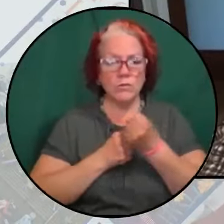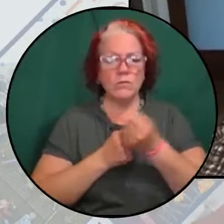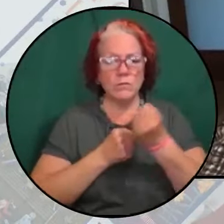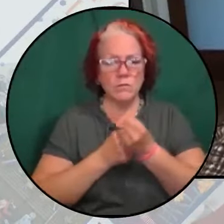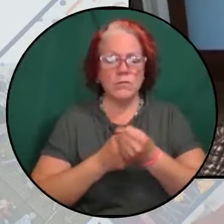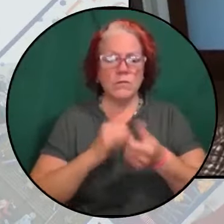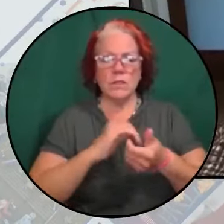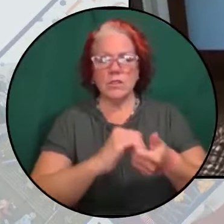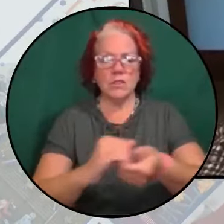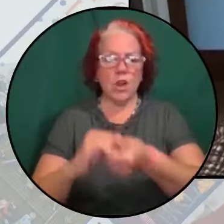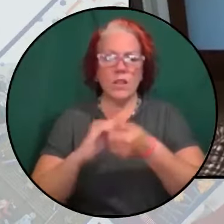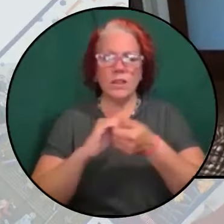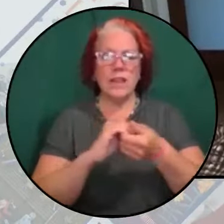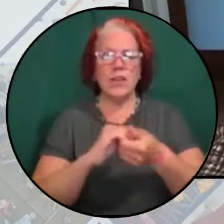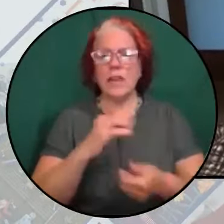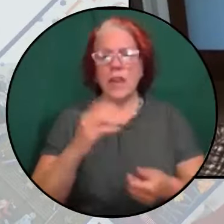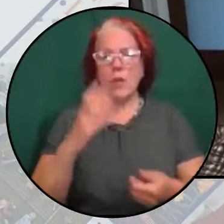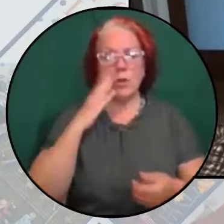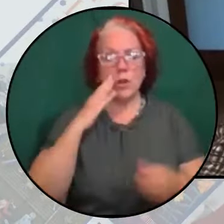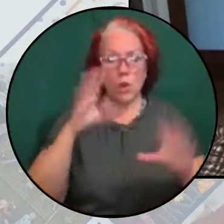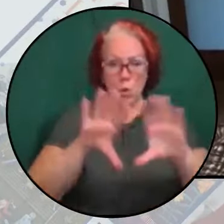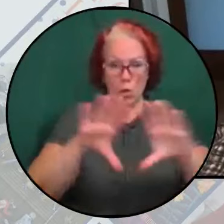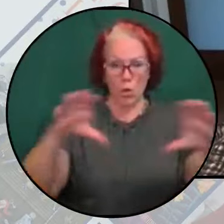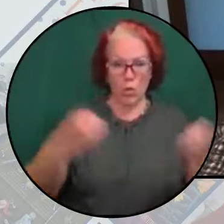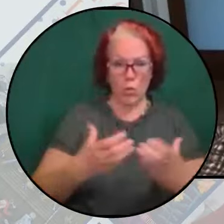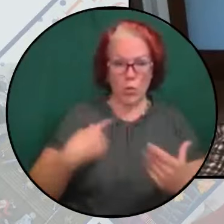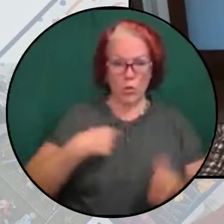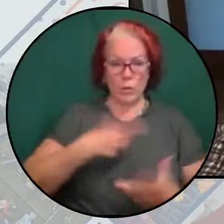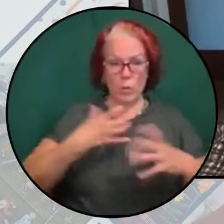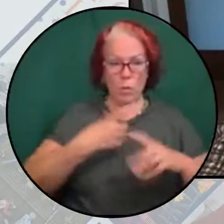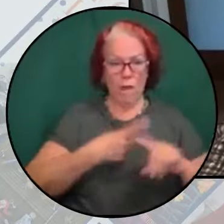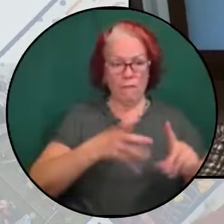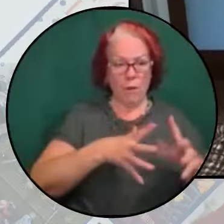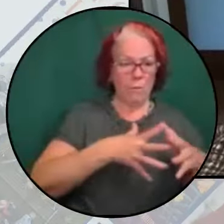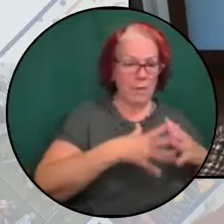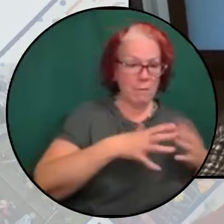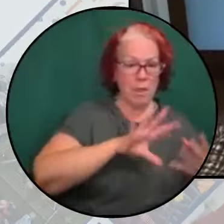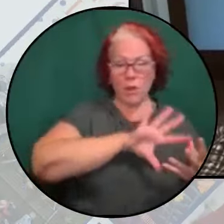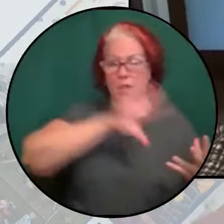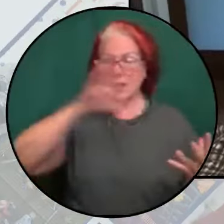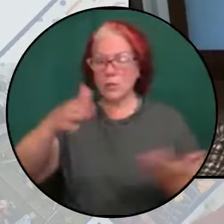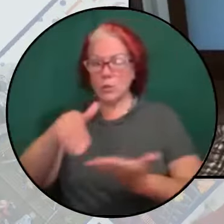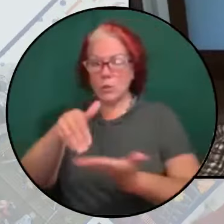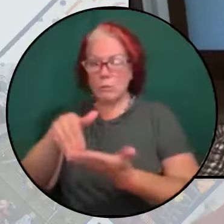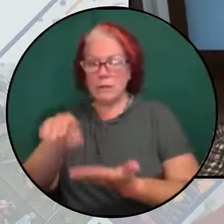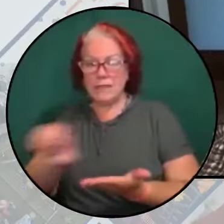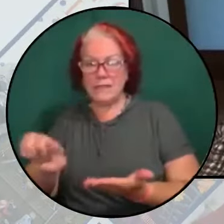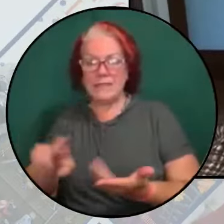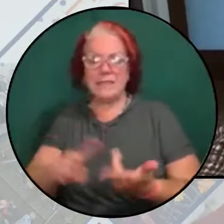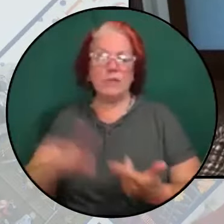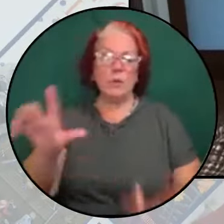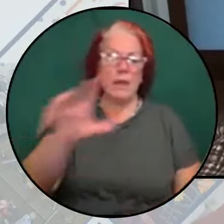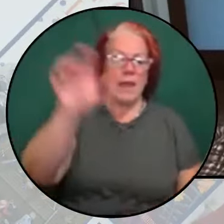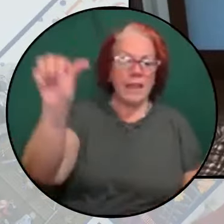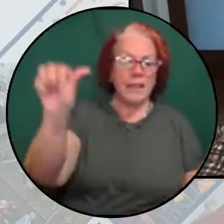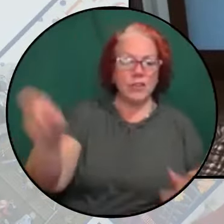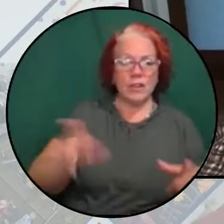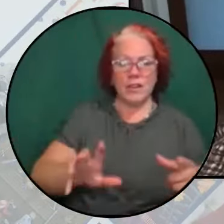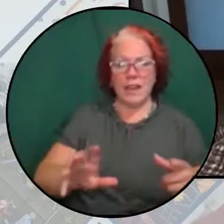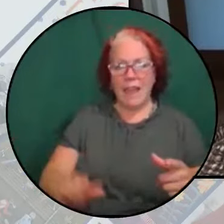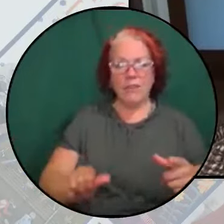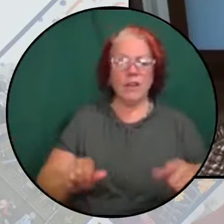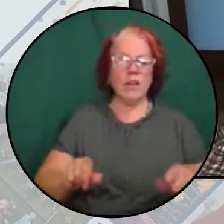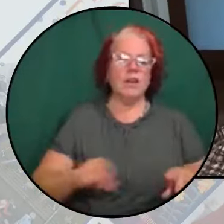And we know that the world we want from the Americas to the Middle East, from Asia and Africa to